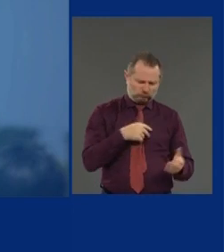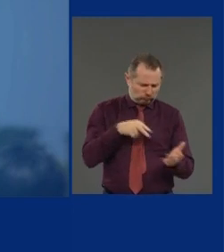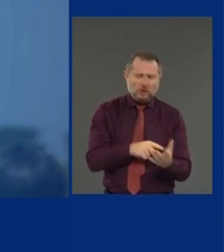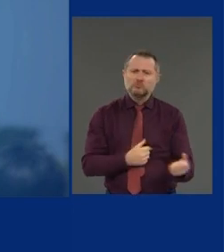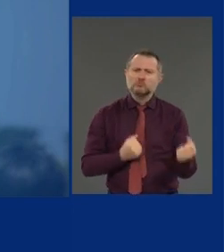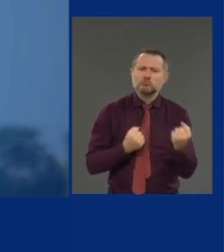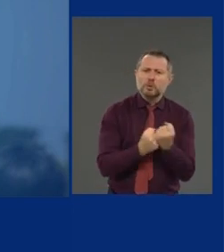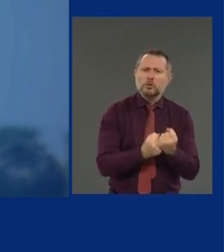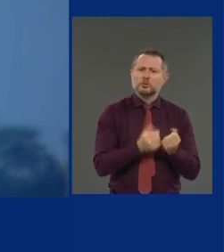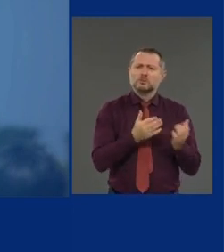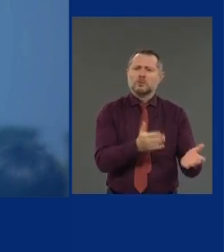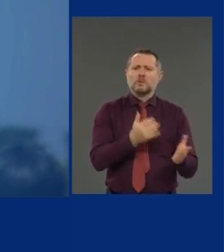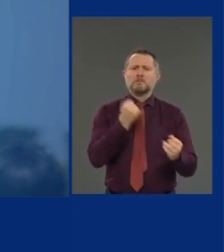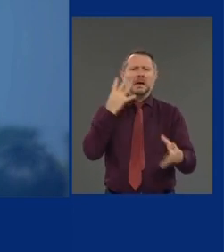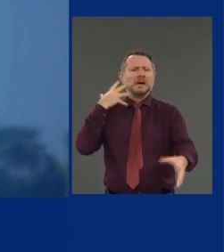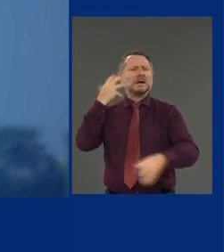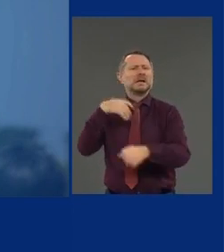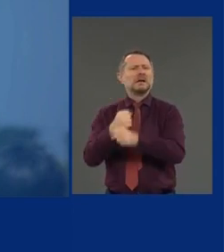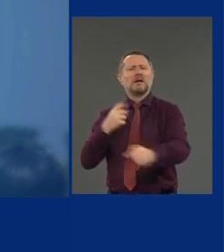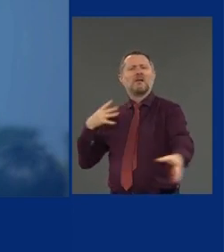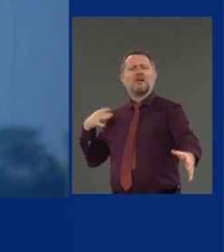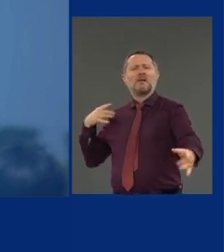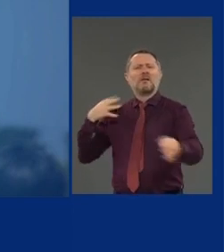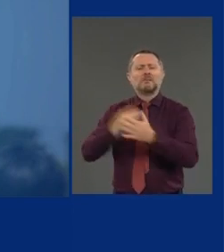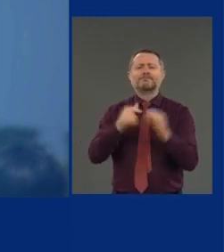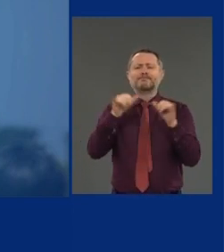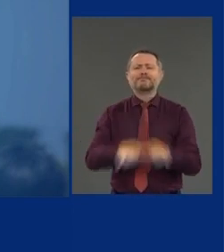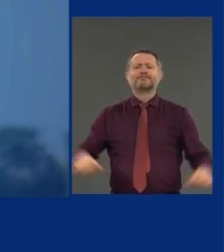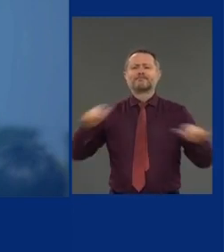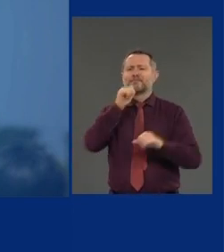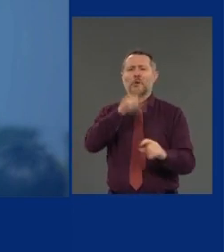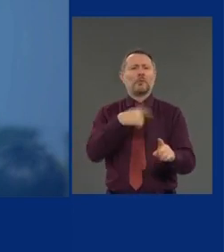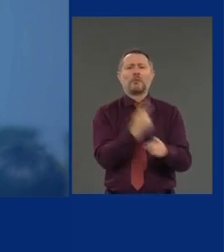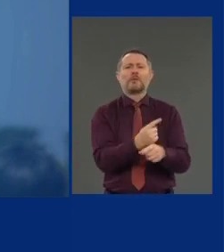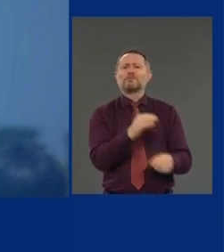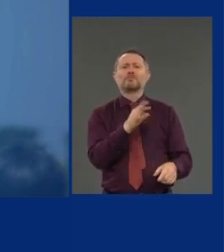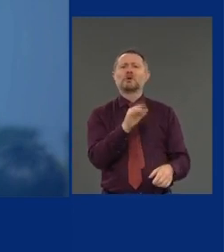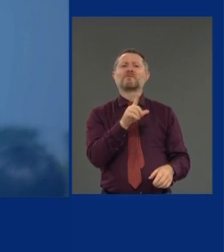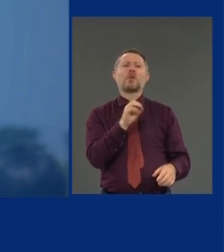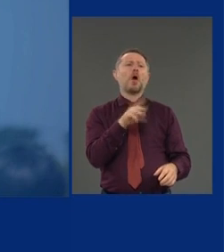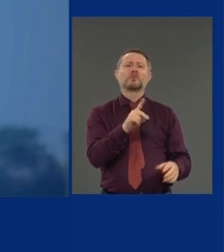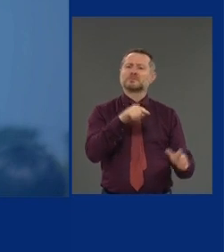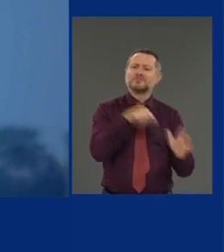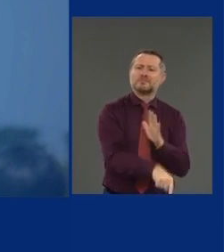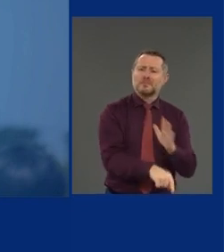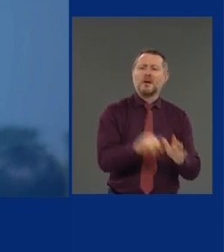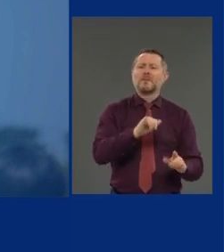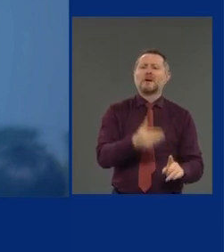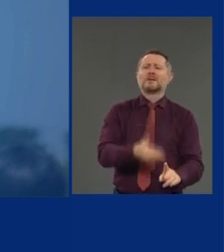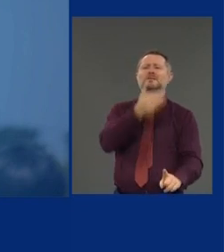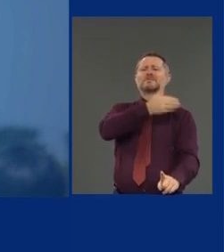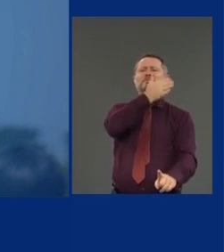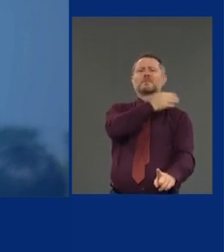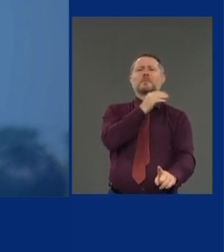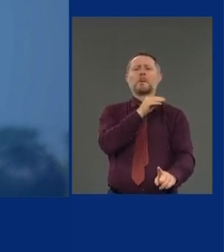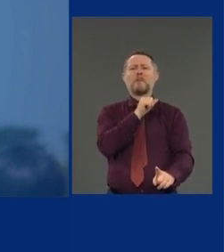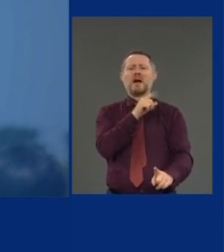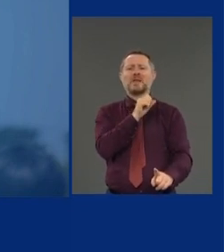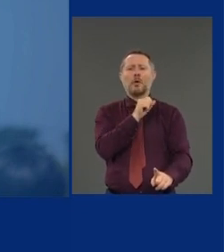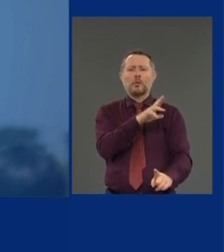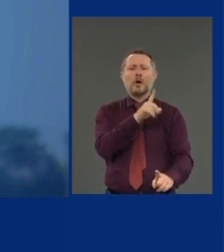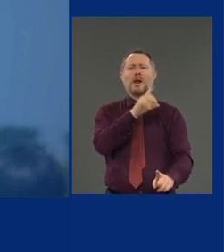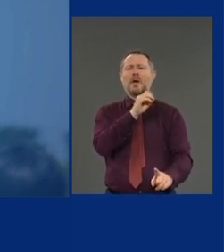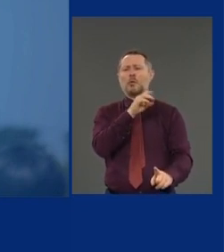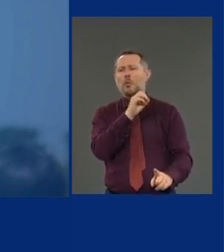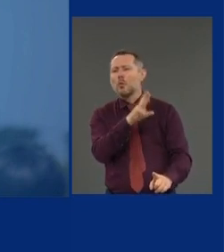these situations? It's not just Mr. Floyd. It was Amadou Diallo. was Rodney King. It